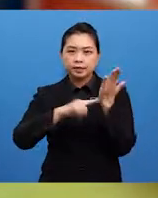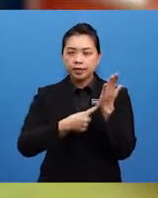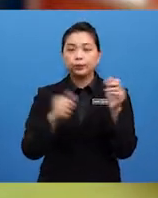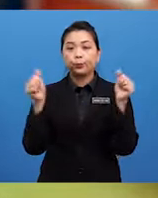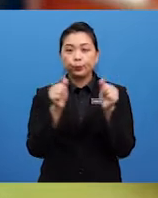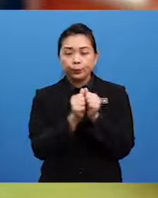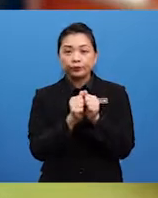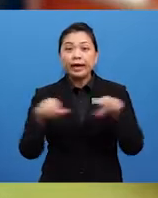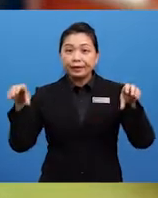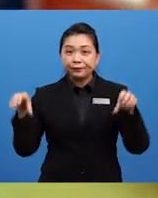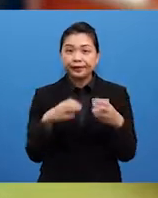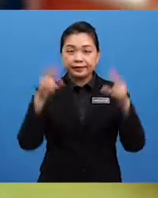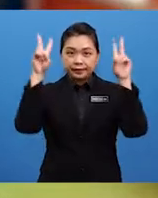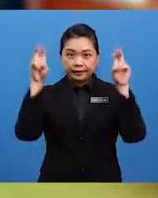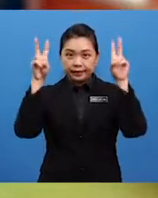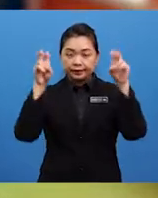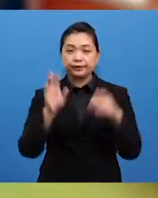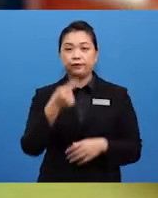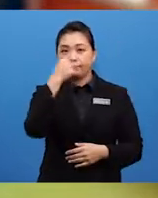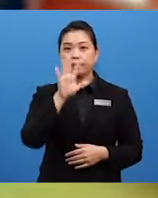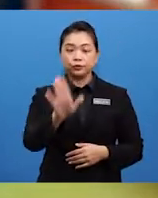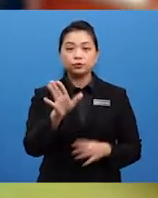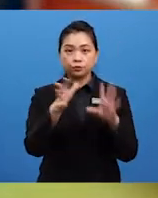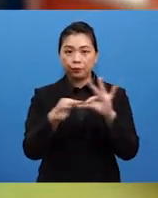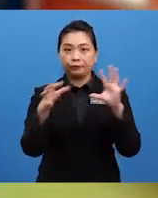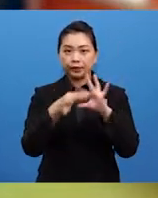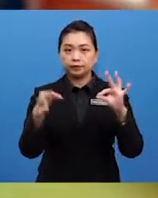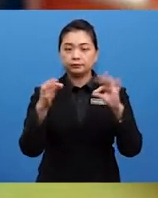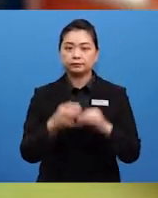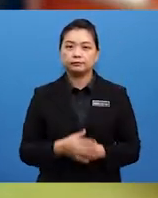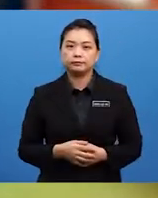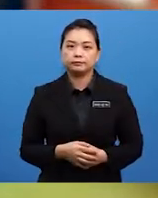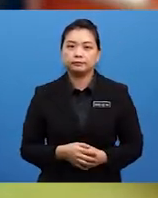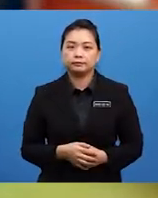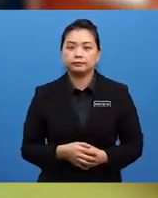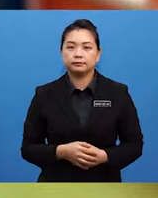Let's start with creating a title for your story.